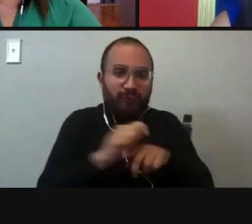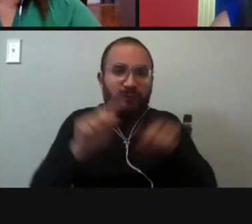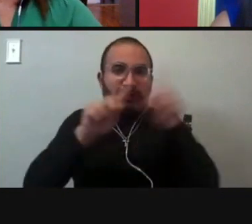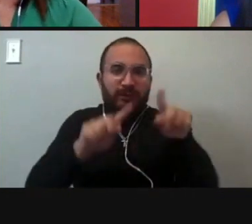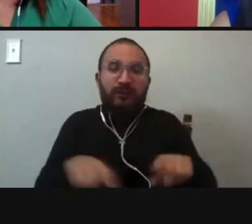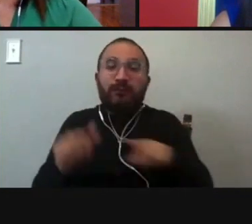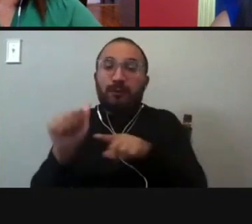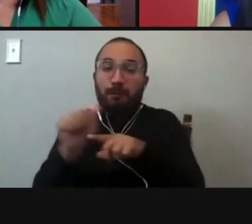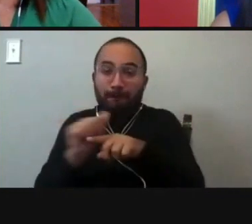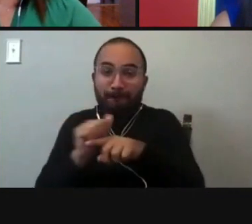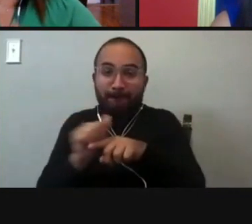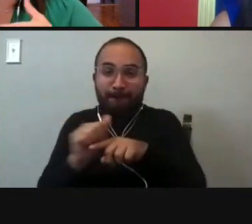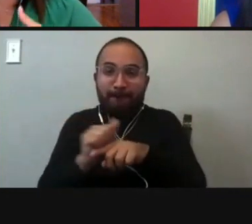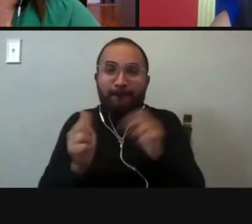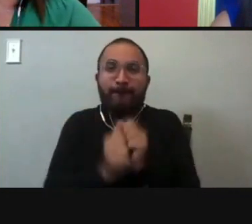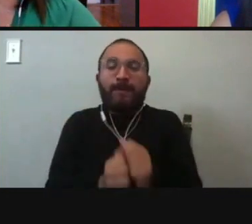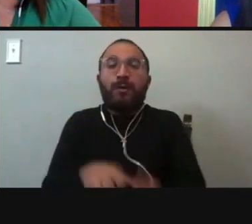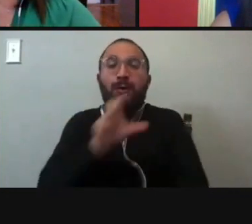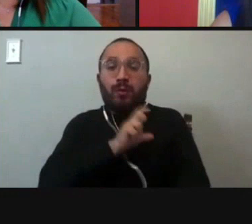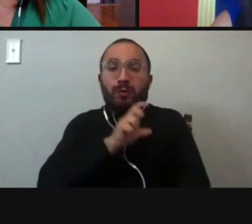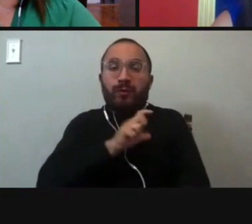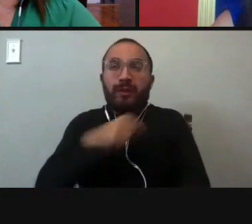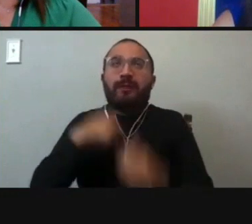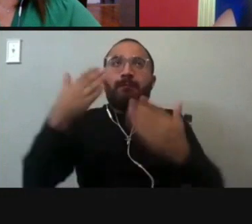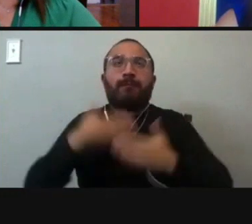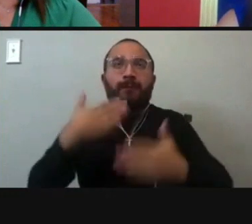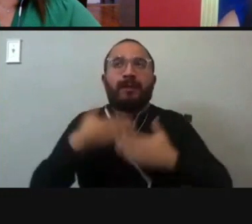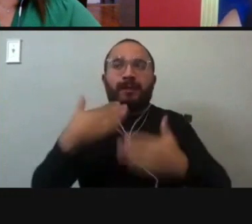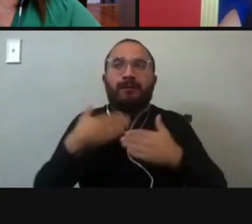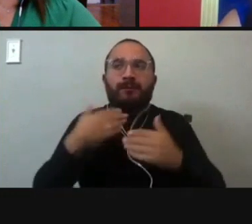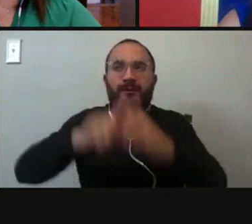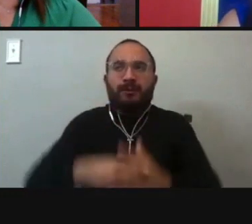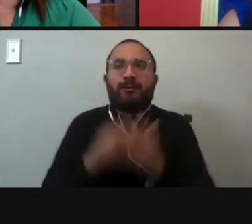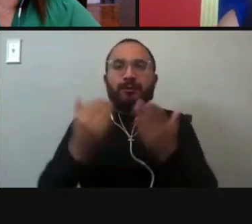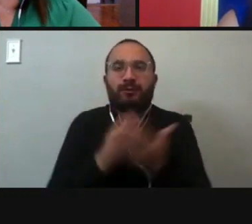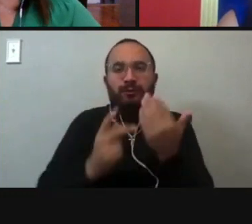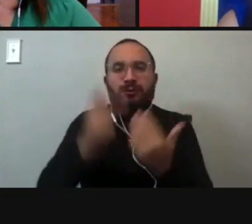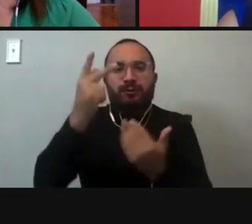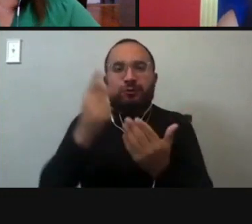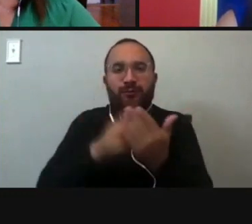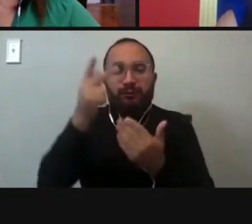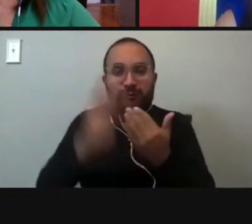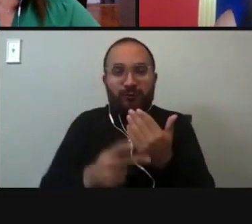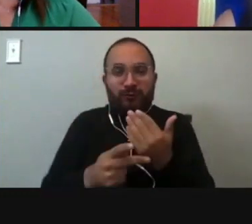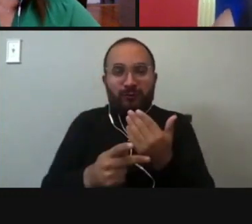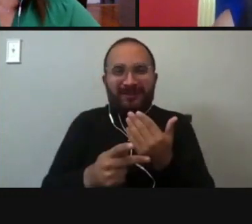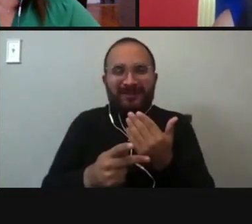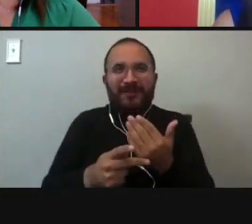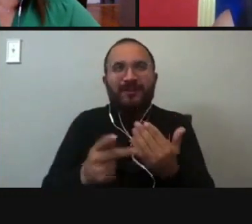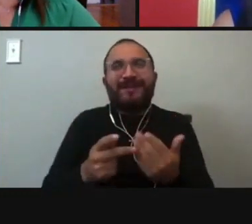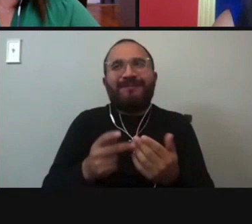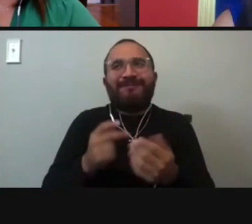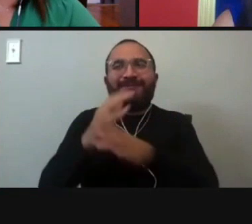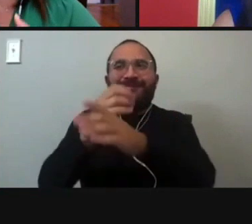the officers. Uh, I was a fan. I'm, I'm really glad that they started this new program. They allocated, I think a million and a half dollars for the new